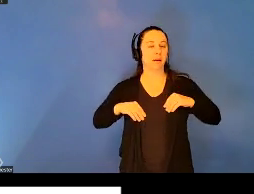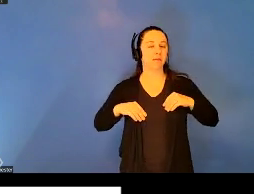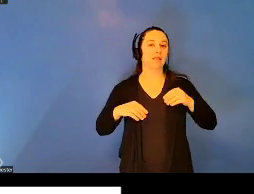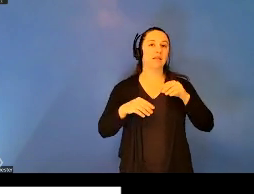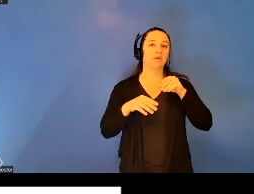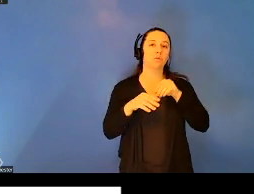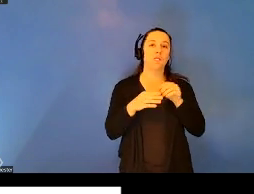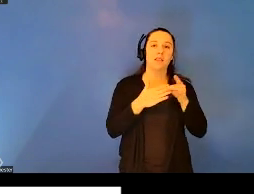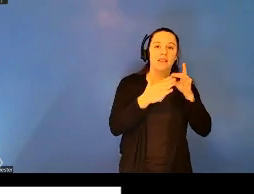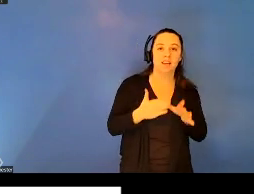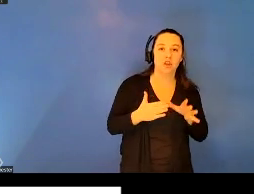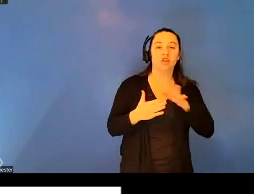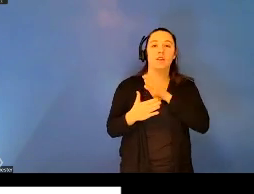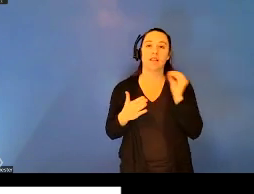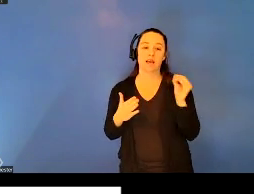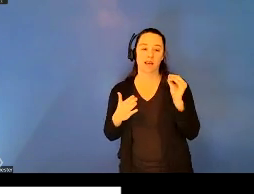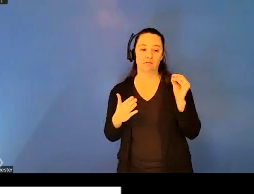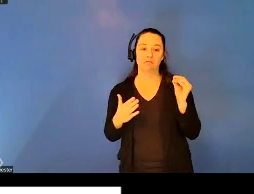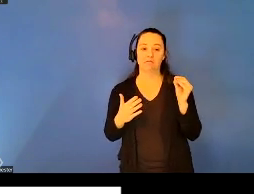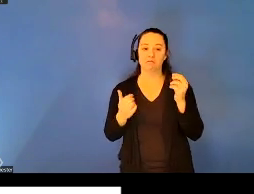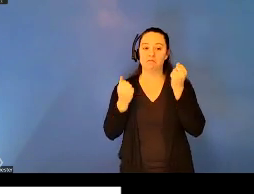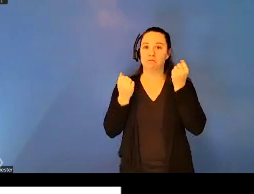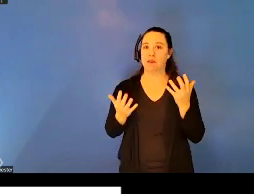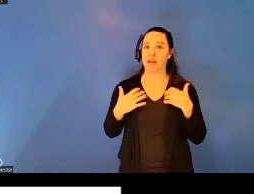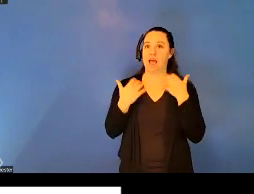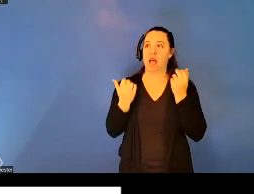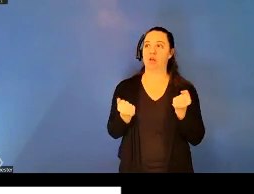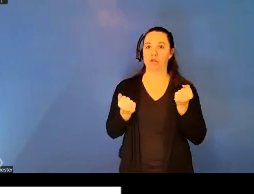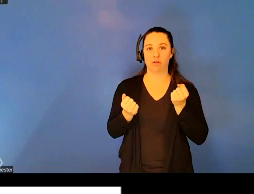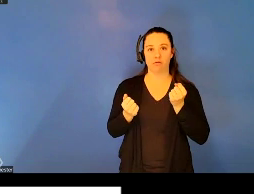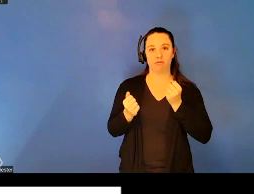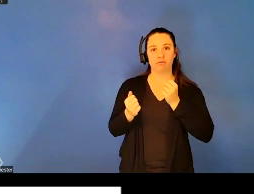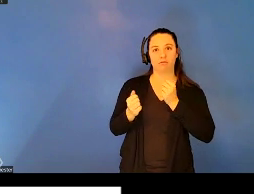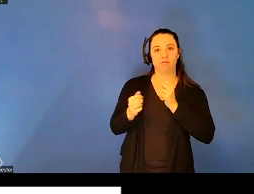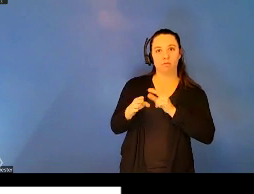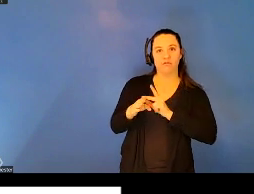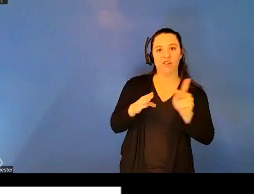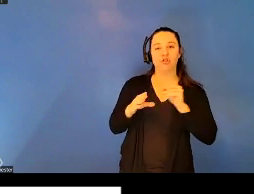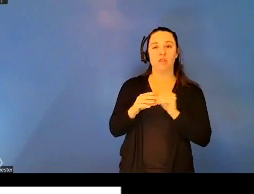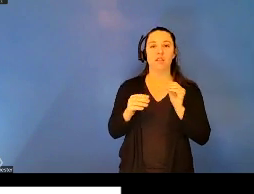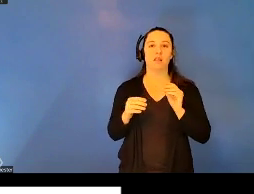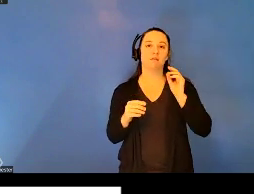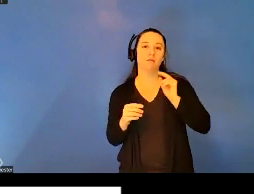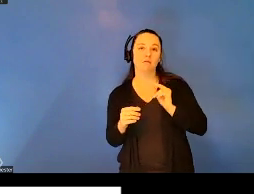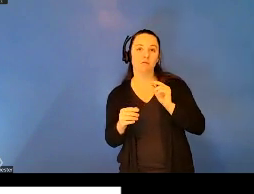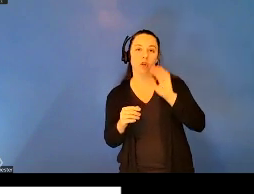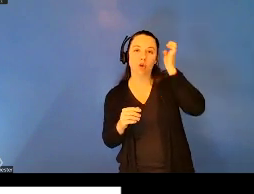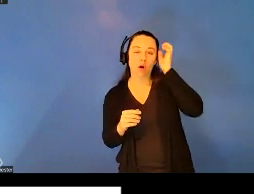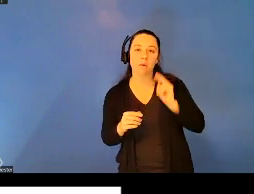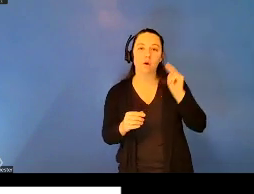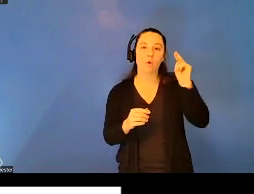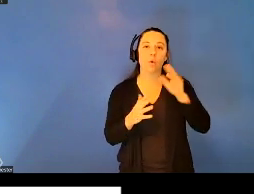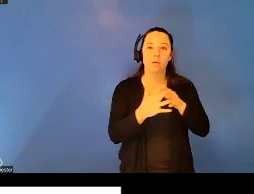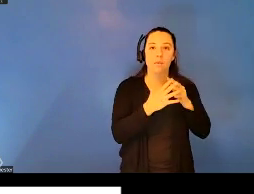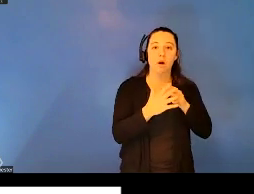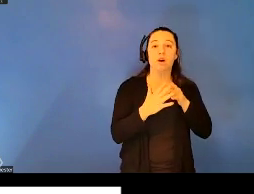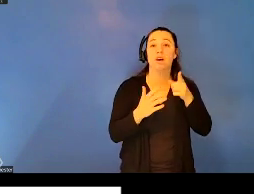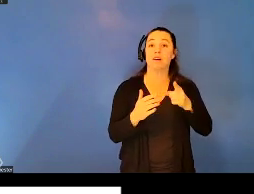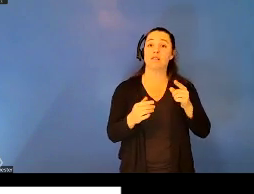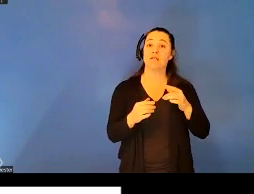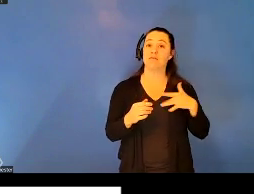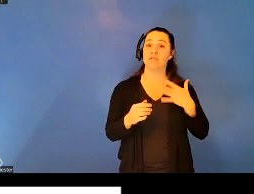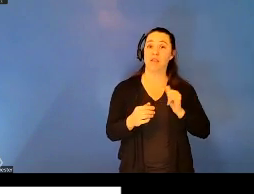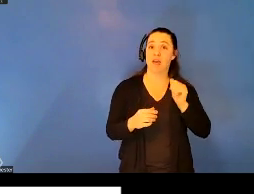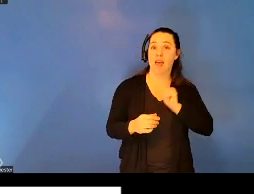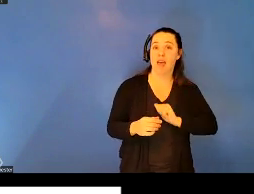not all, health actors in Europe and North America that major epidemics or pandemics, especially